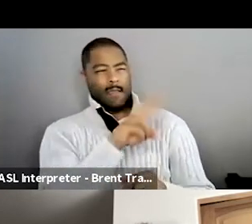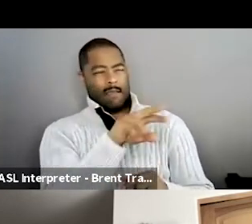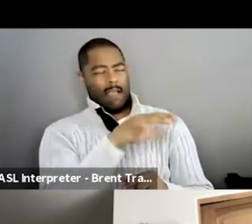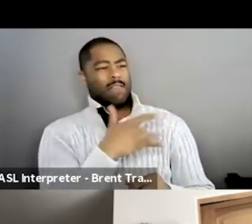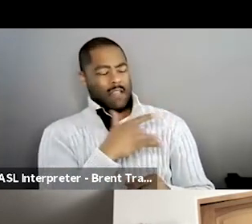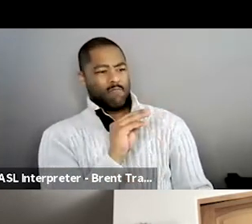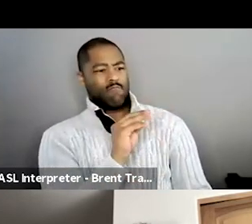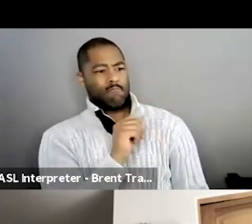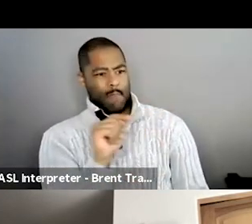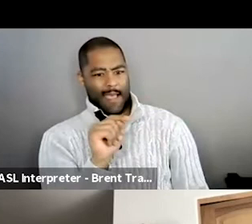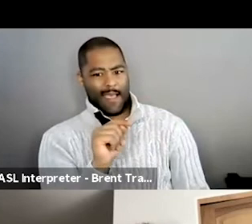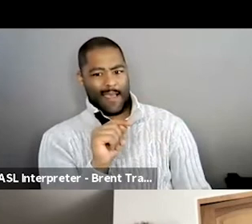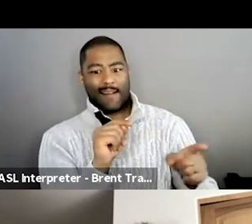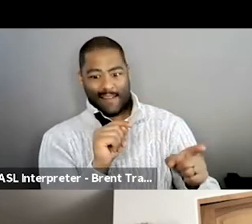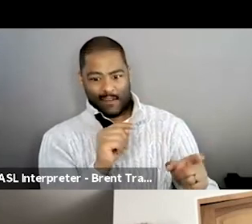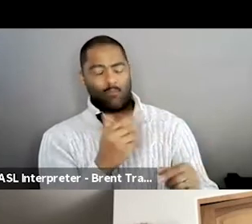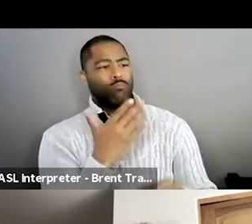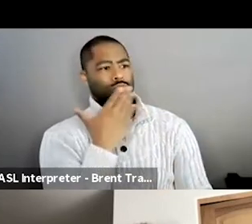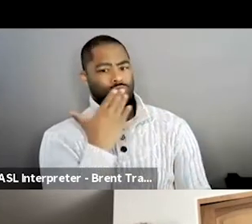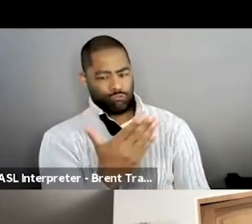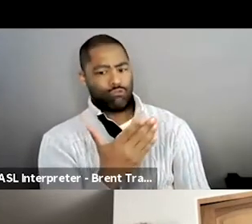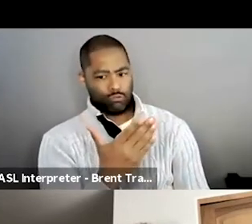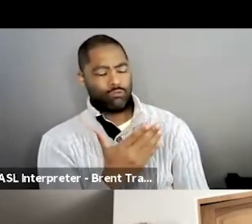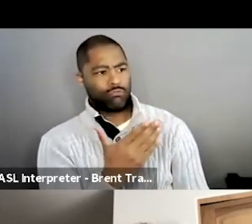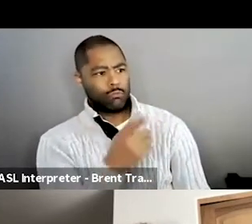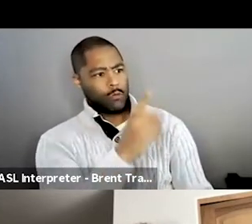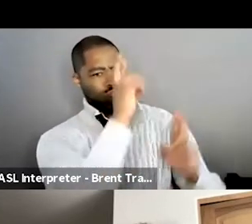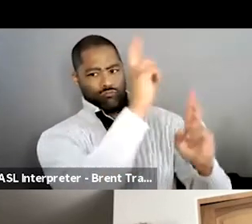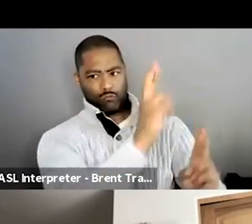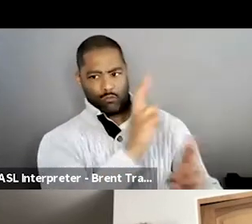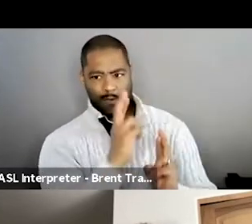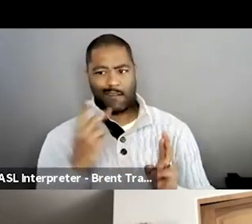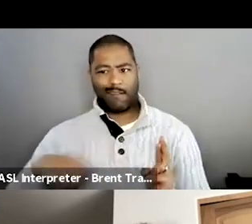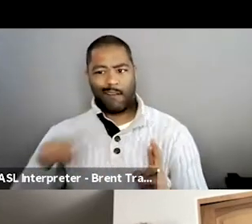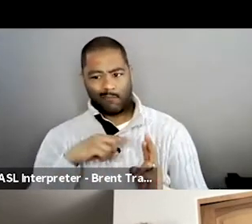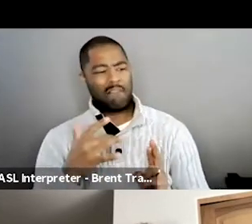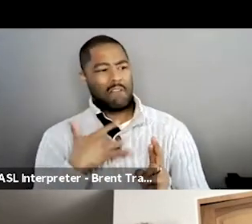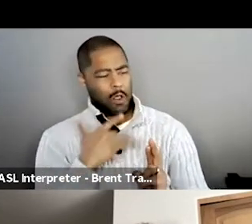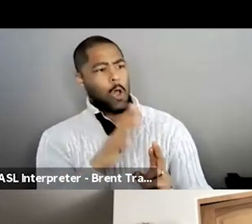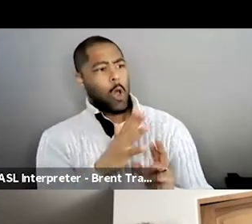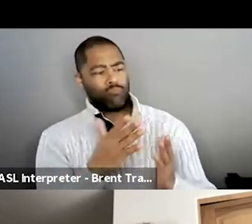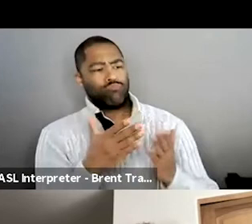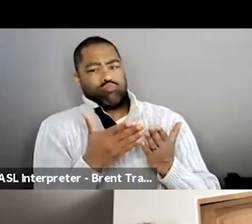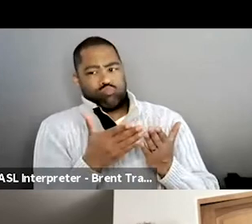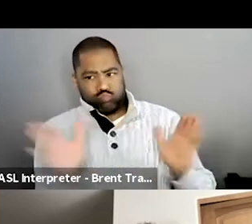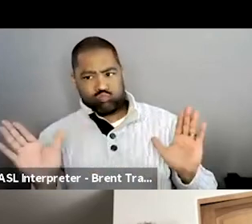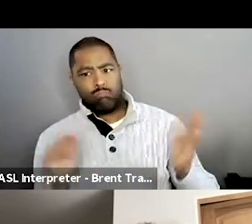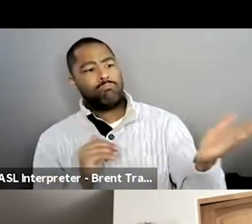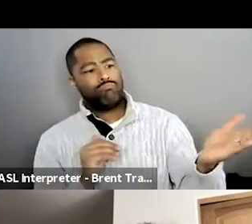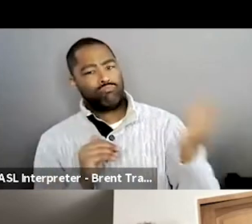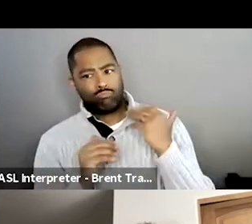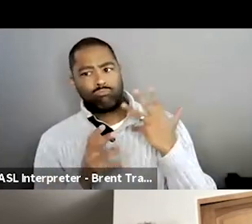we are just as people. And we never saw, you know, Brian, we never even had the perception of like